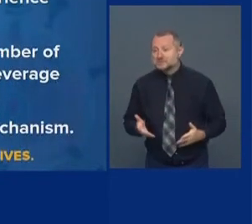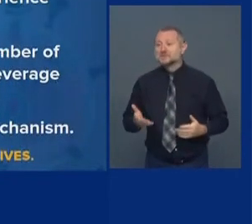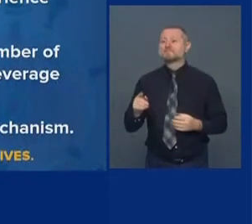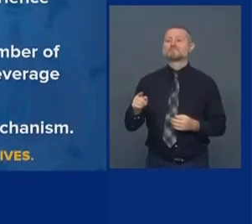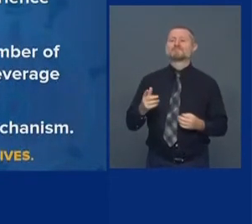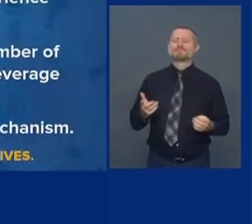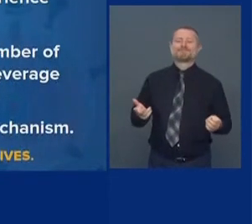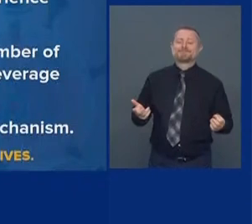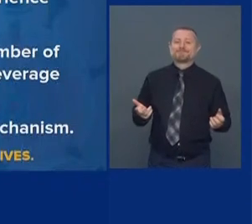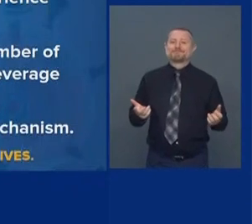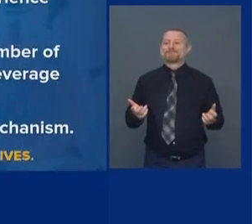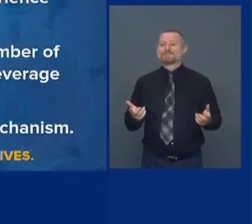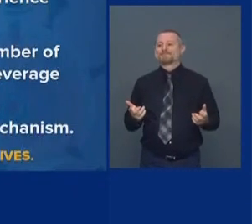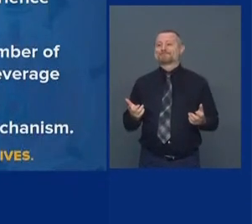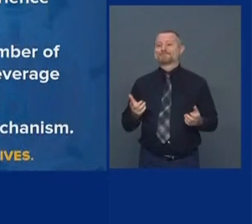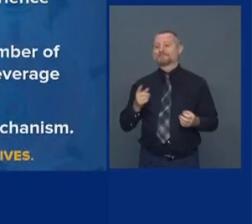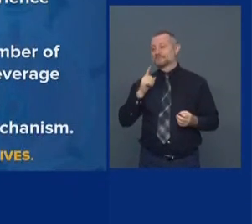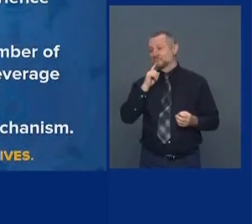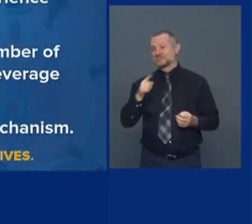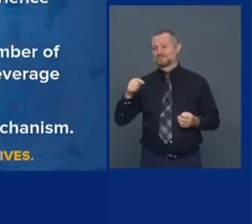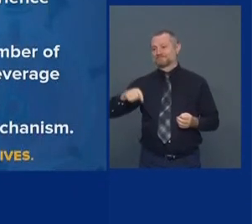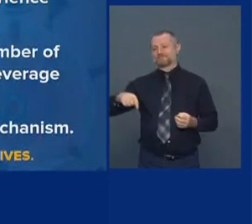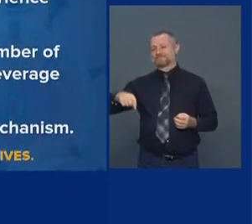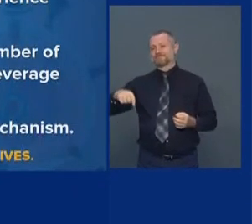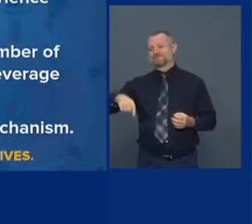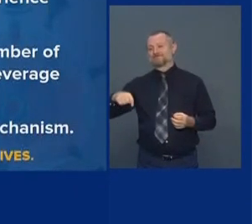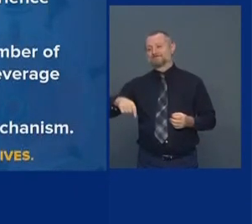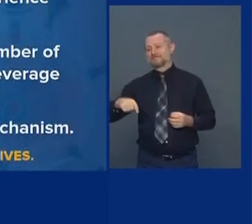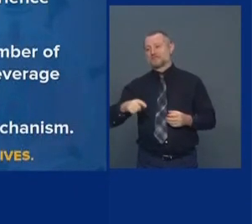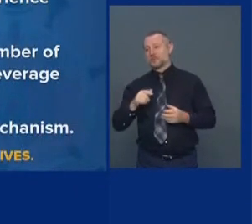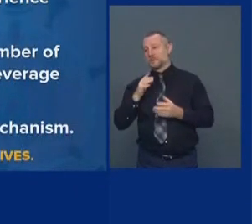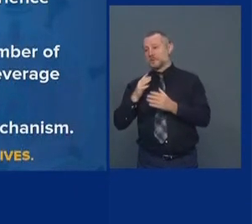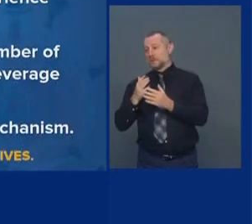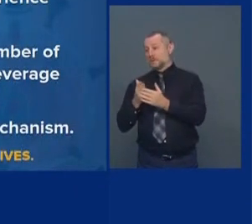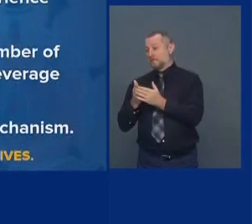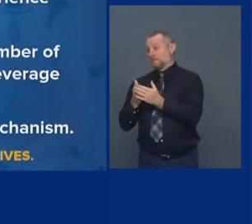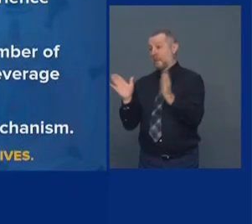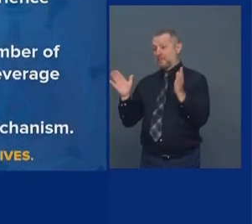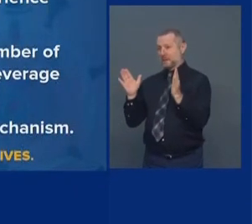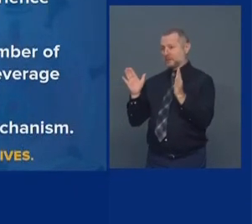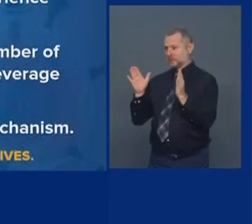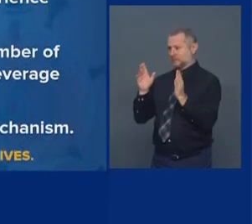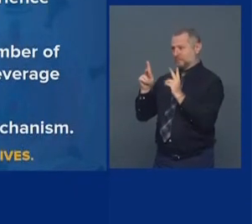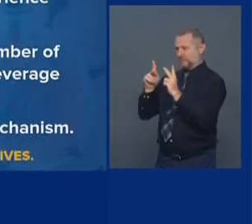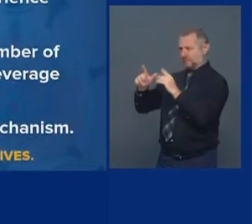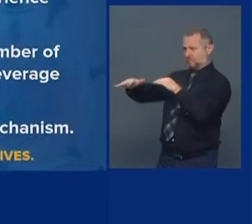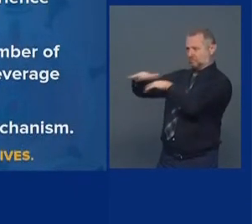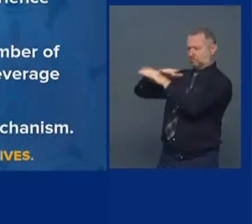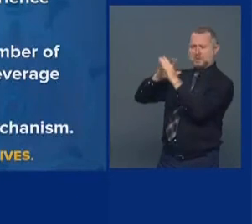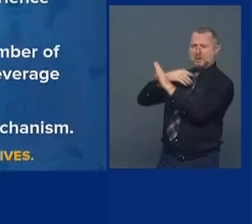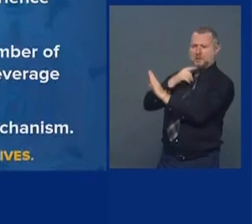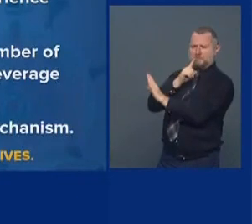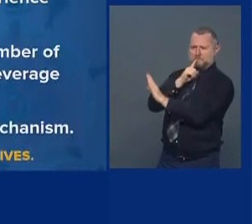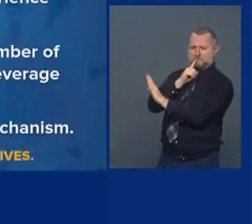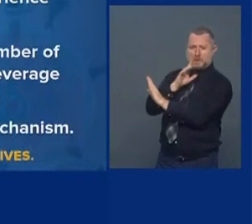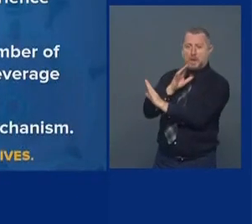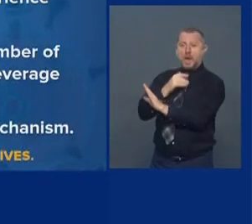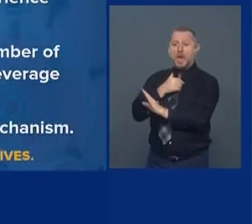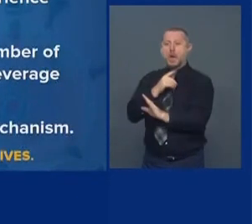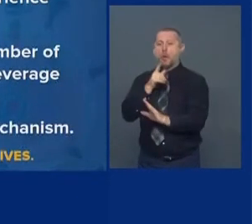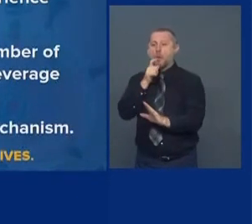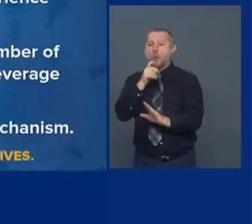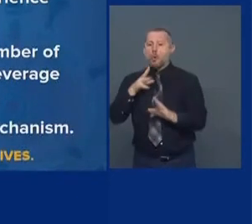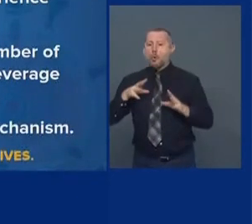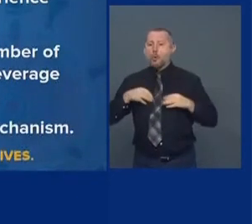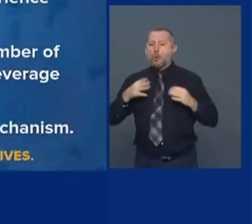vis-a-vis the public. It's vis-a-vis the establishment owner. If you are in a restaurant,